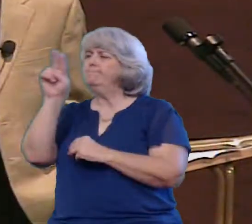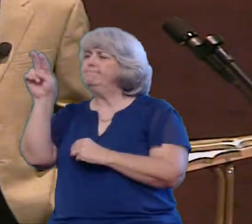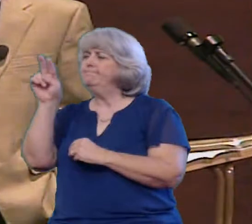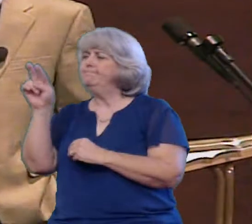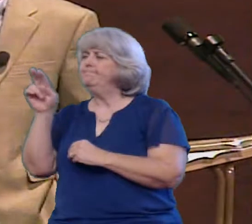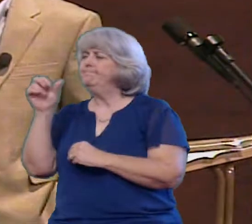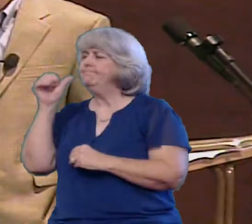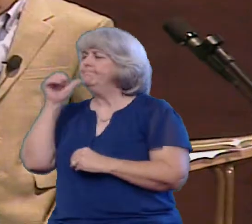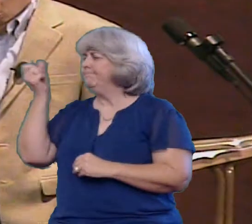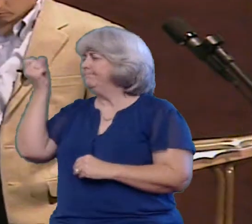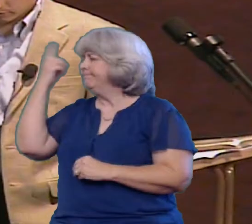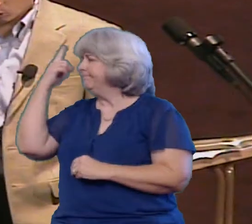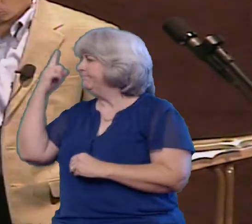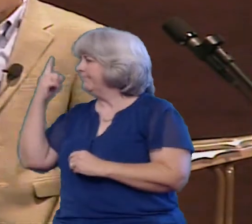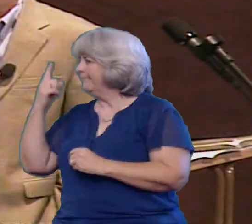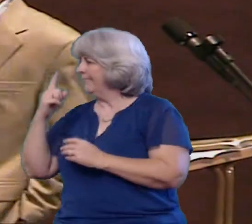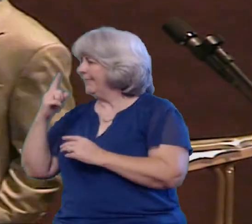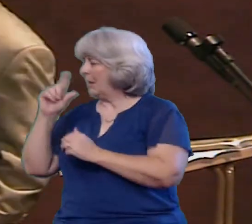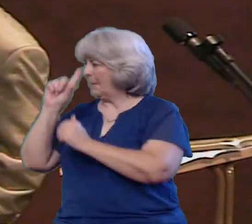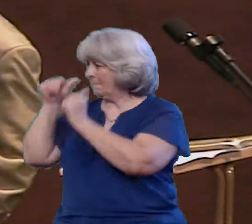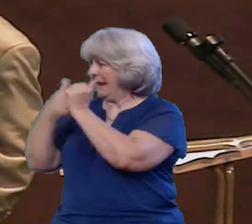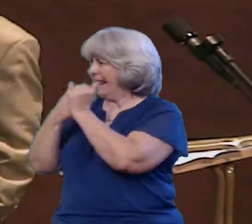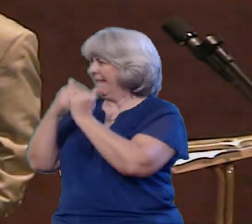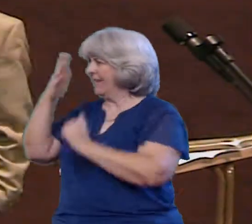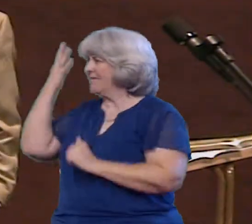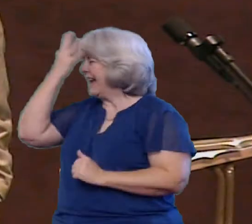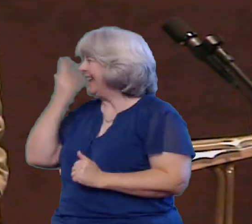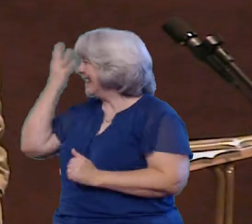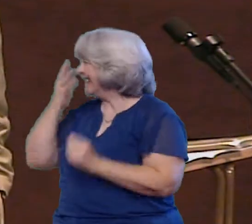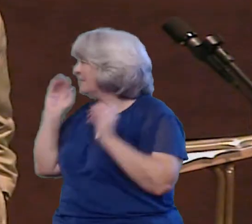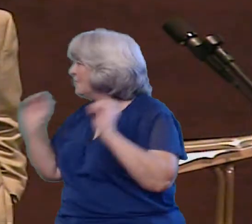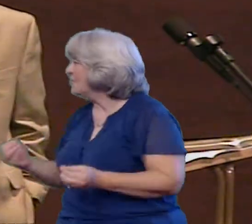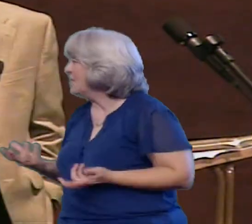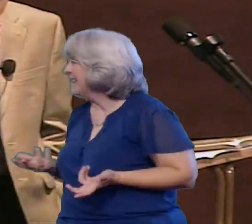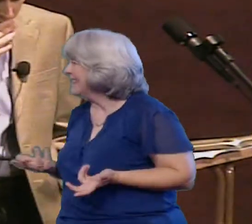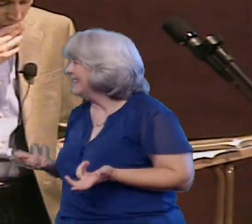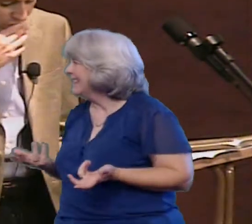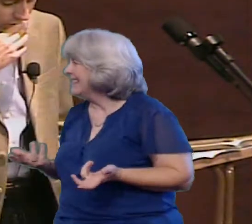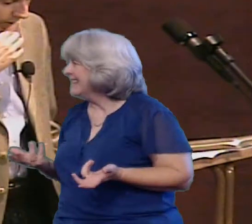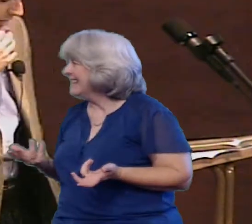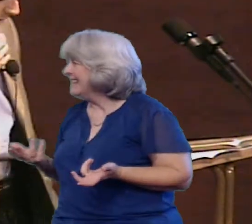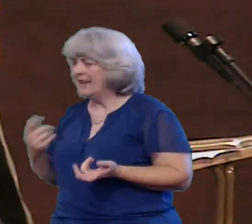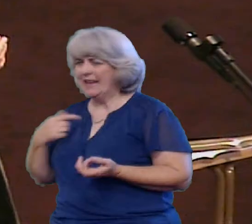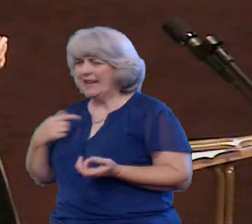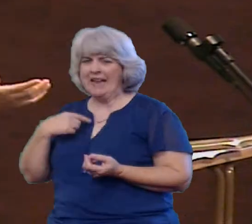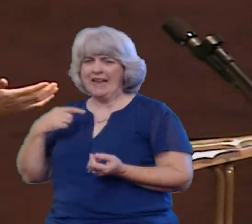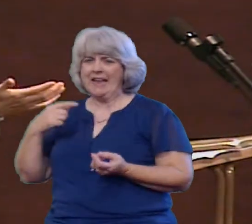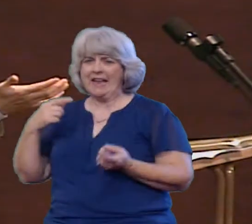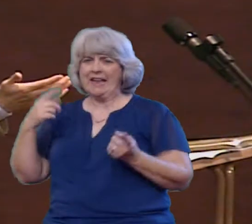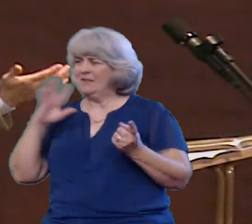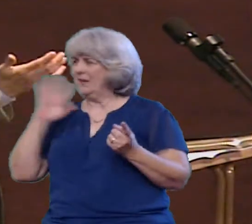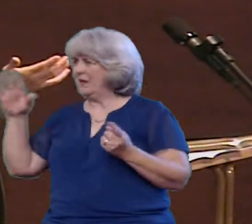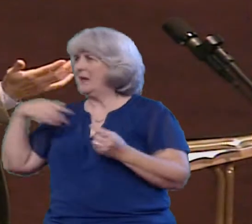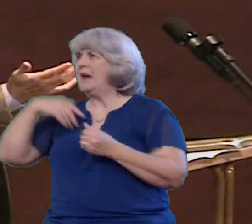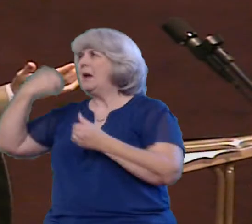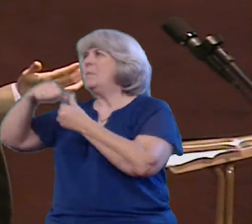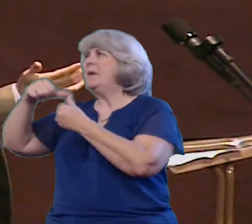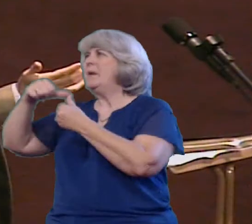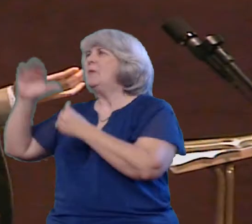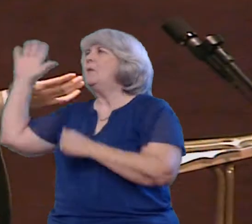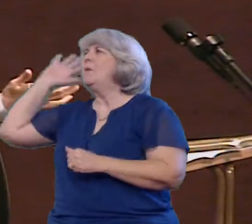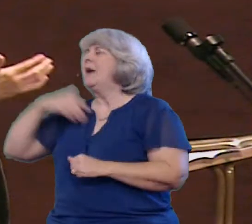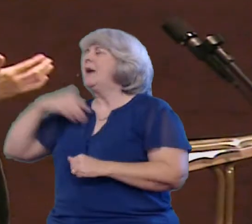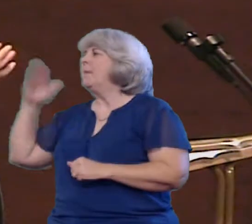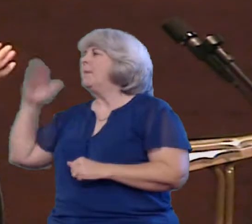I know I've talked about this story before and it was on I think the slide before or whatever But my fifth grade speech at lads